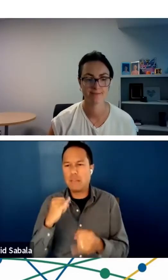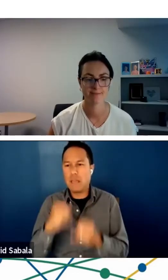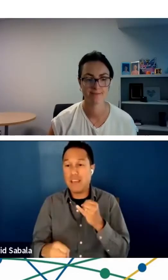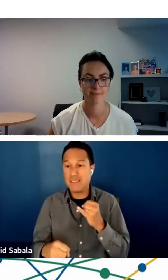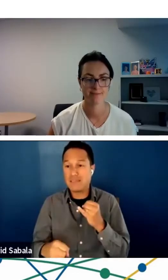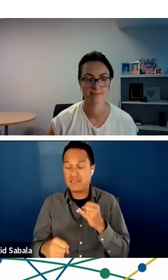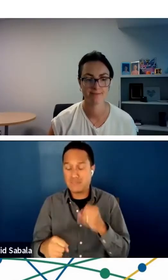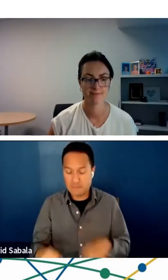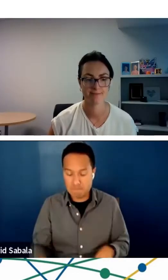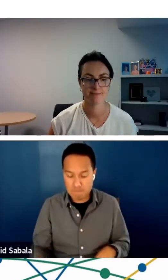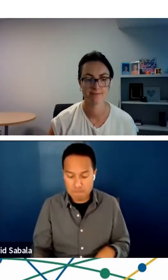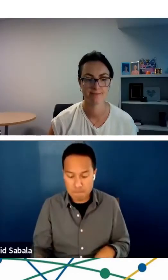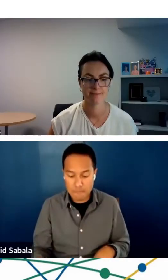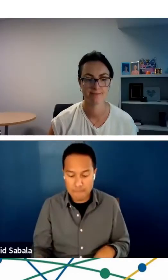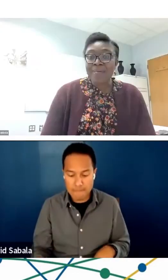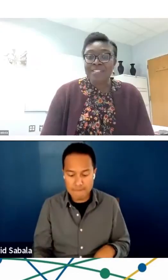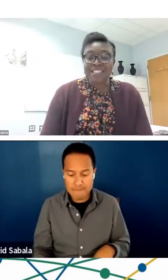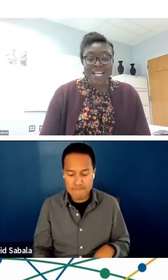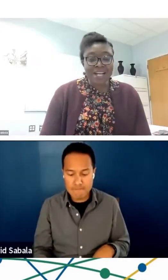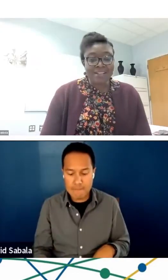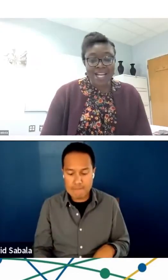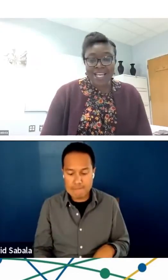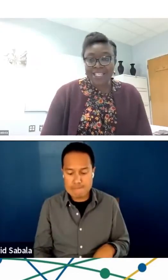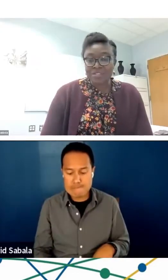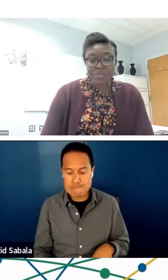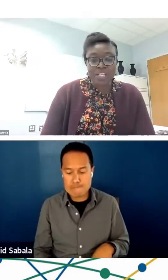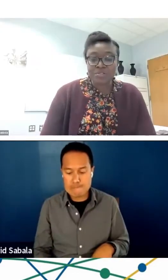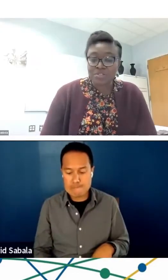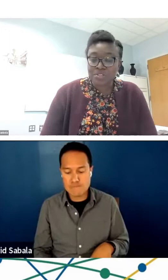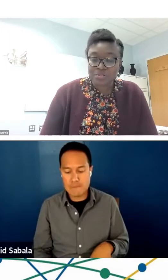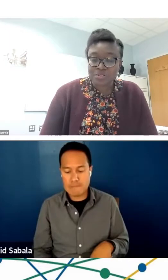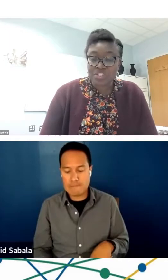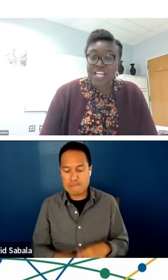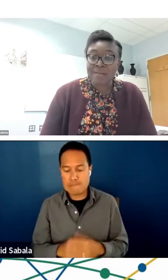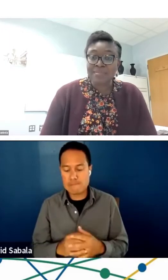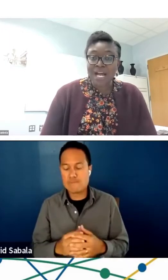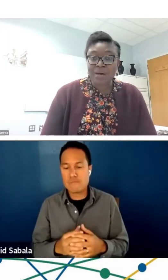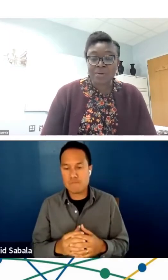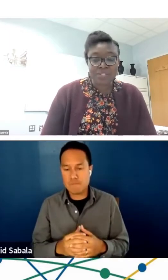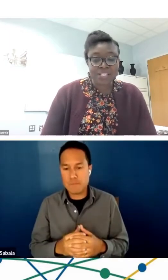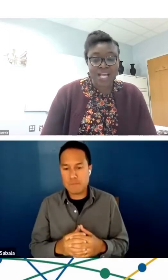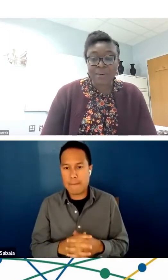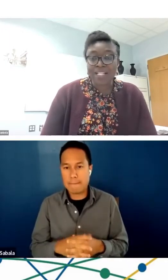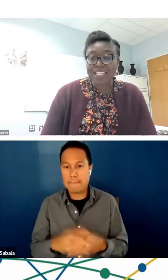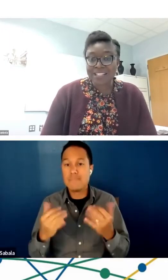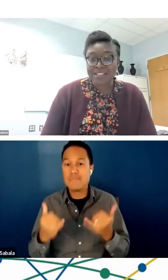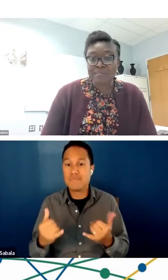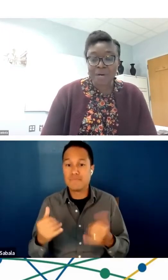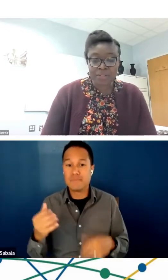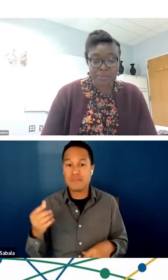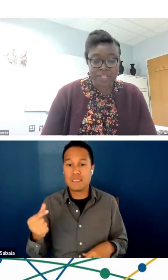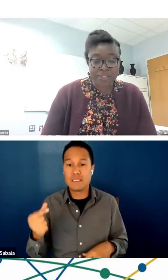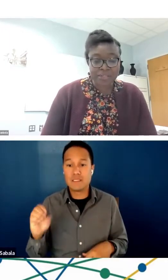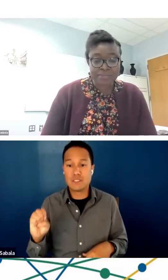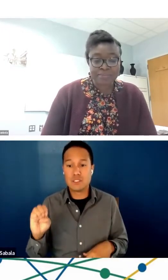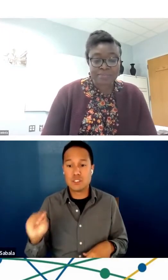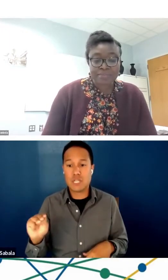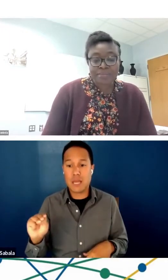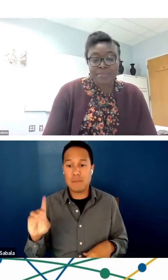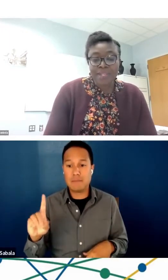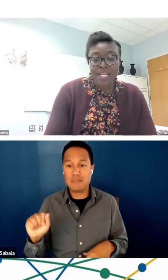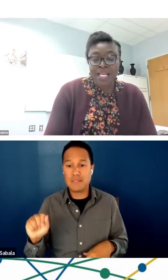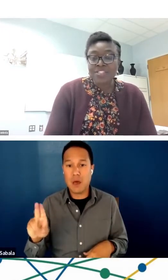discussions for you. So I would now like to introduce Jem Dowles, our next moderator.